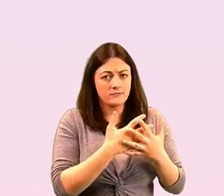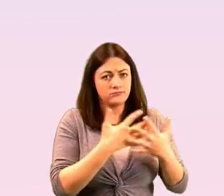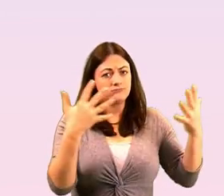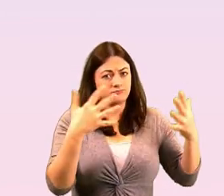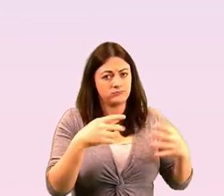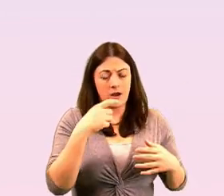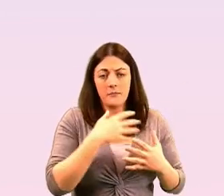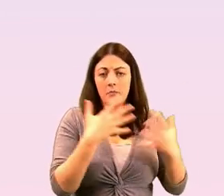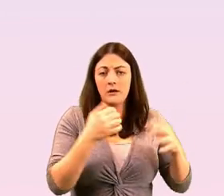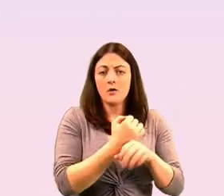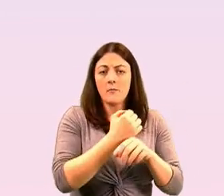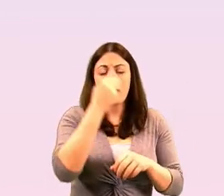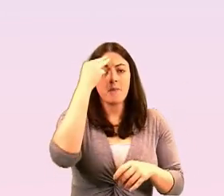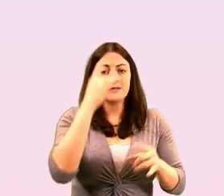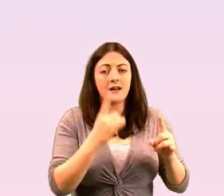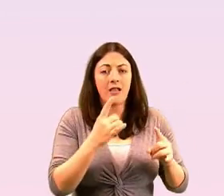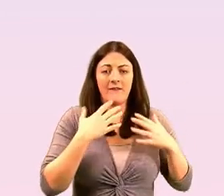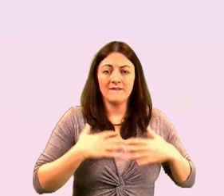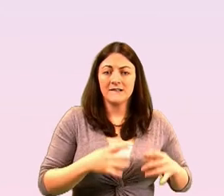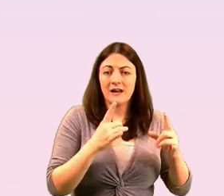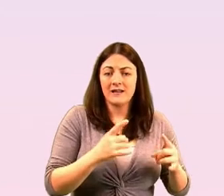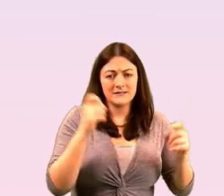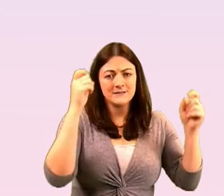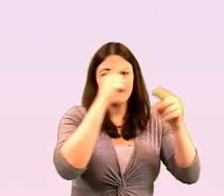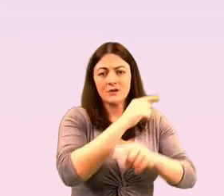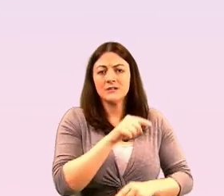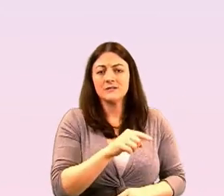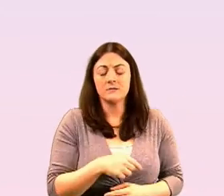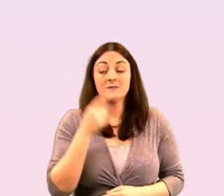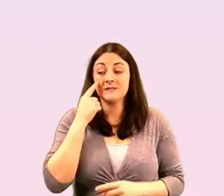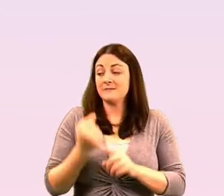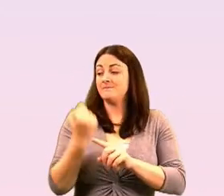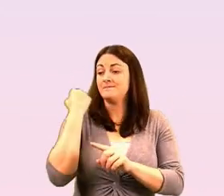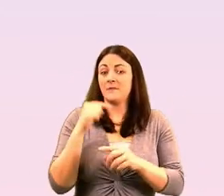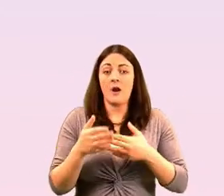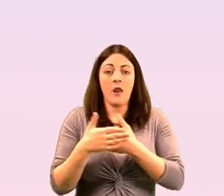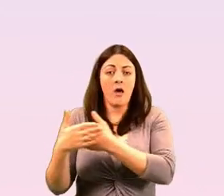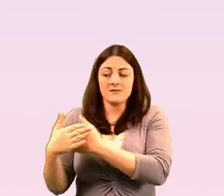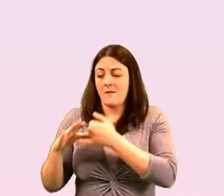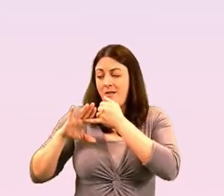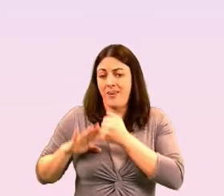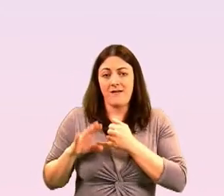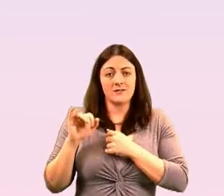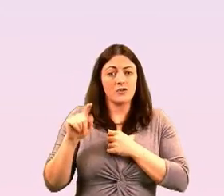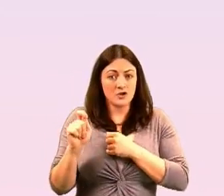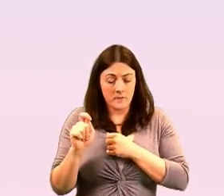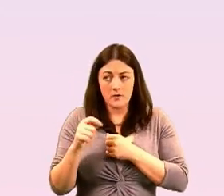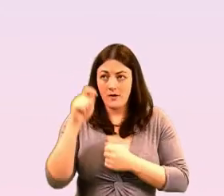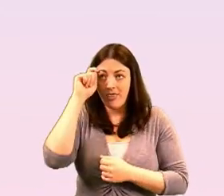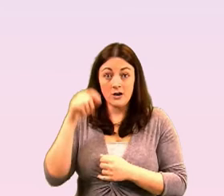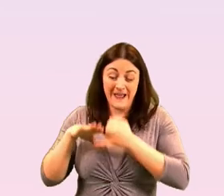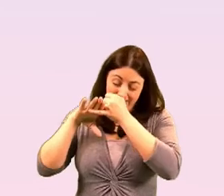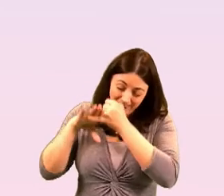so at the beginning of of the last lockdown in october which we had hoped was would be the end but it wasn't